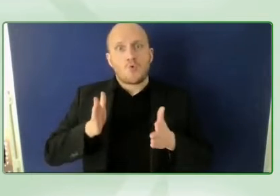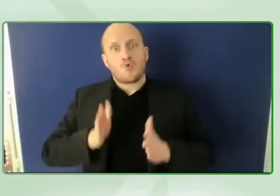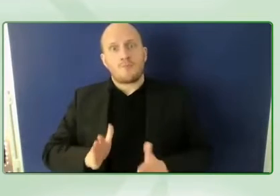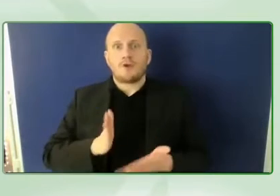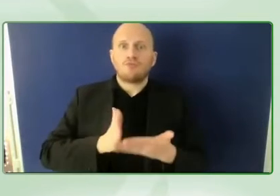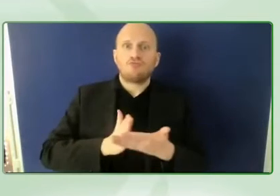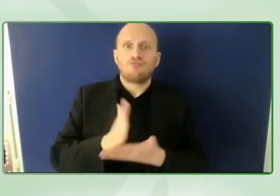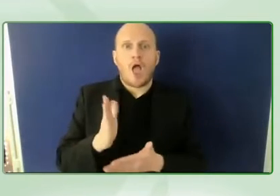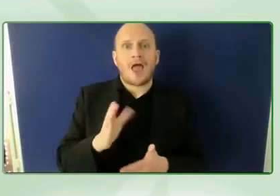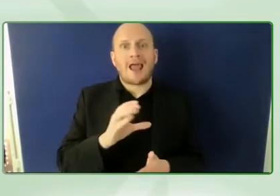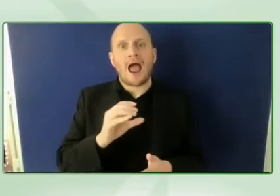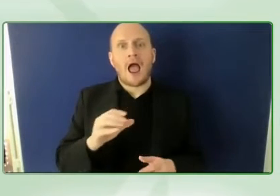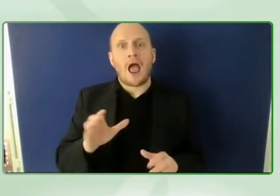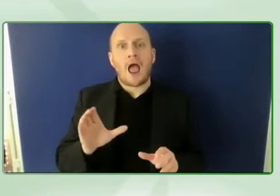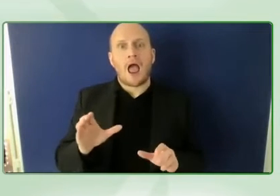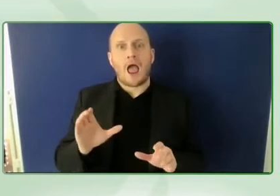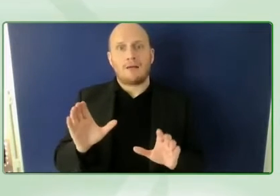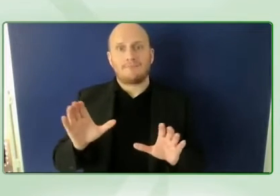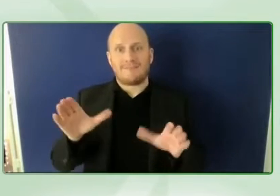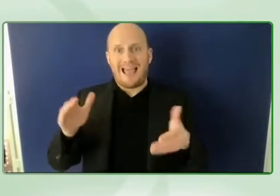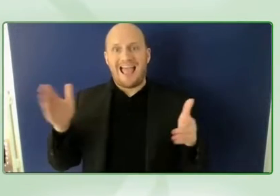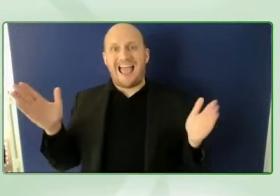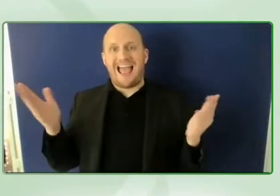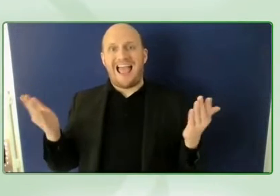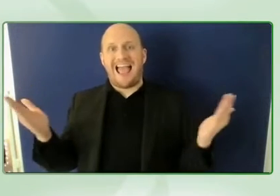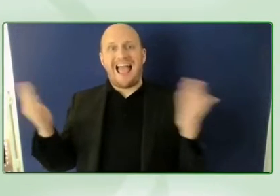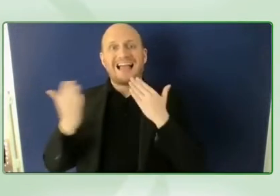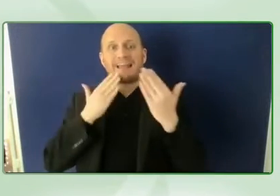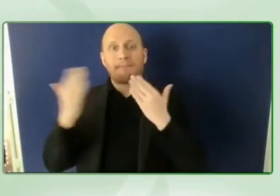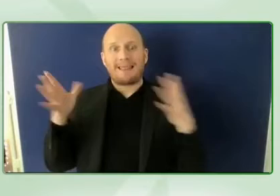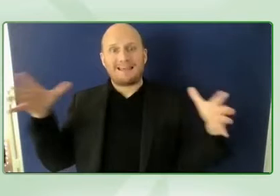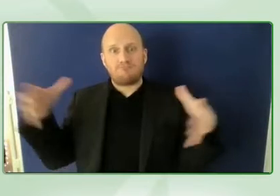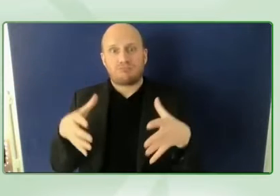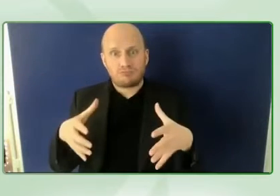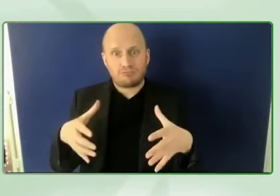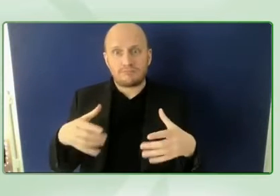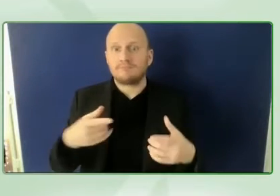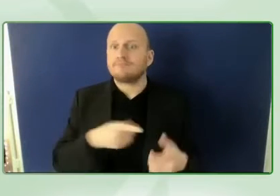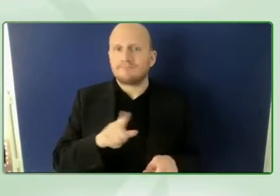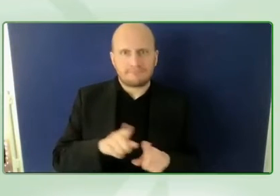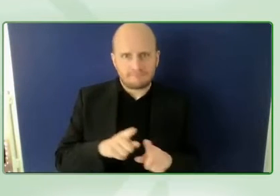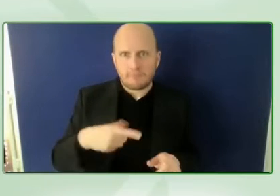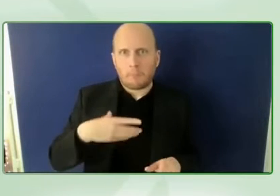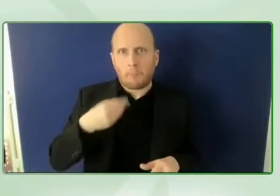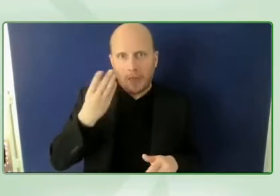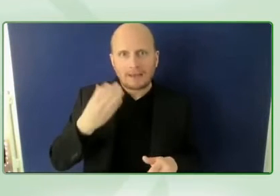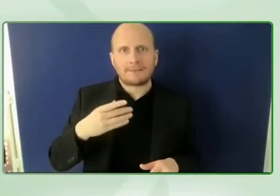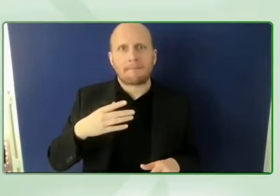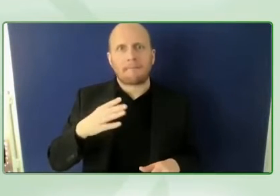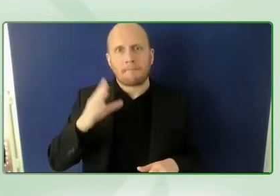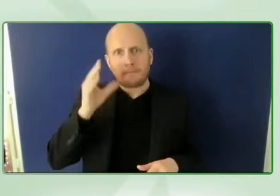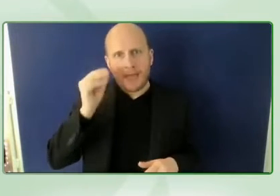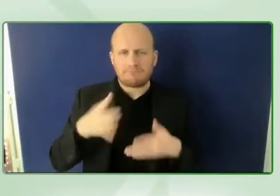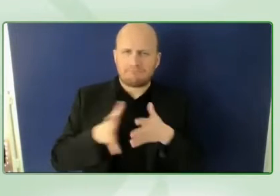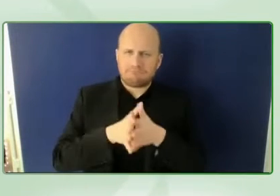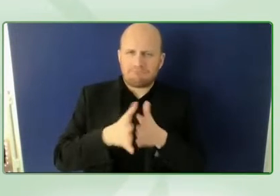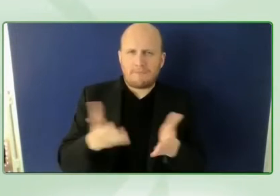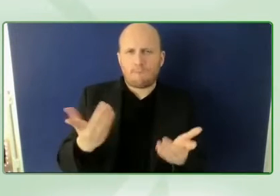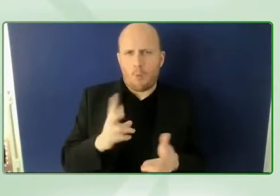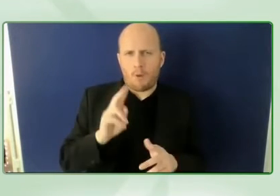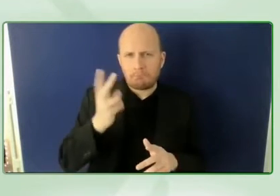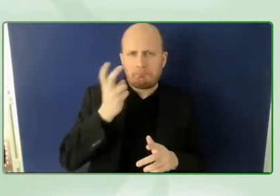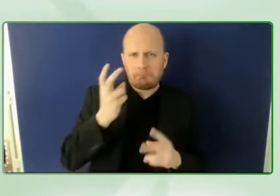i'm also i'm a white man with shortly cropped receiving grayish hair um white shirt and a um floral